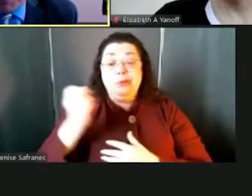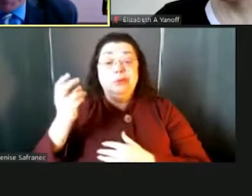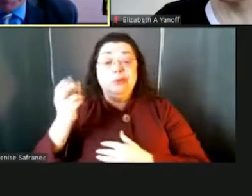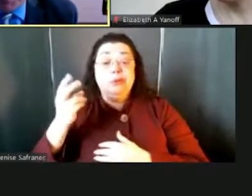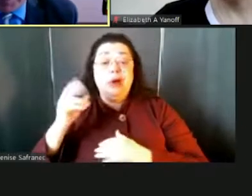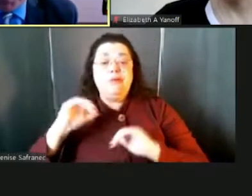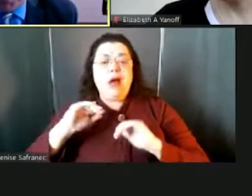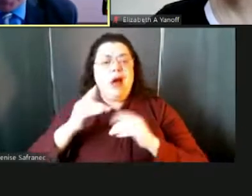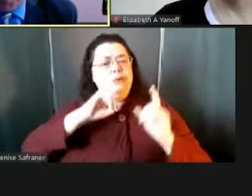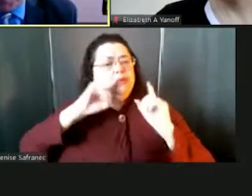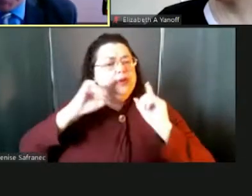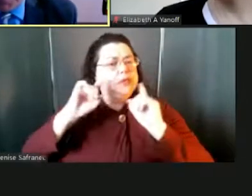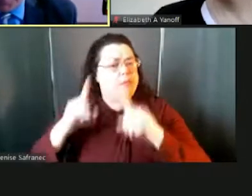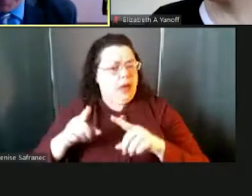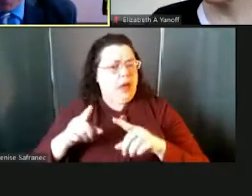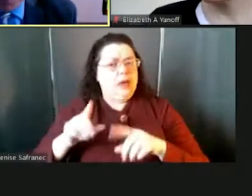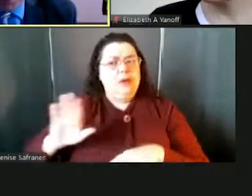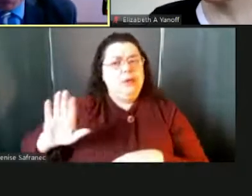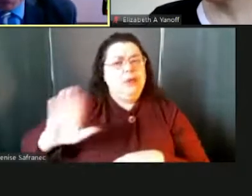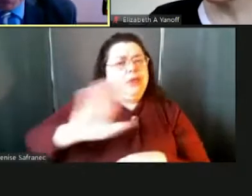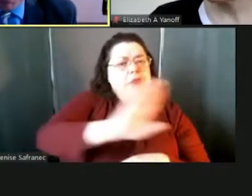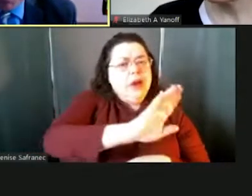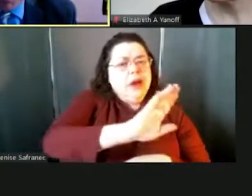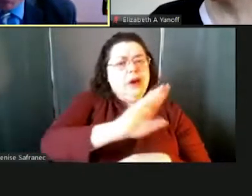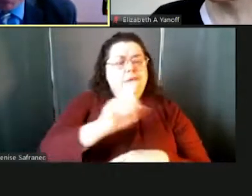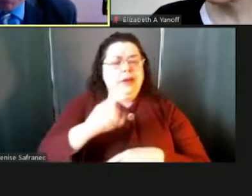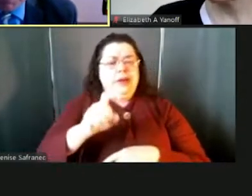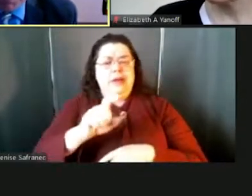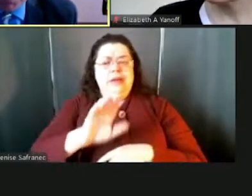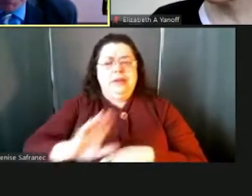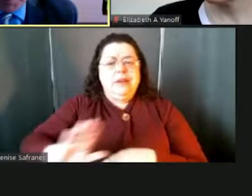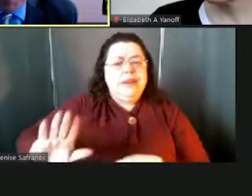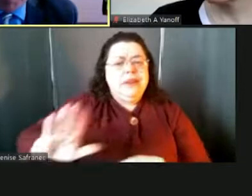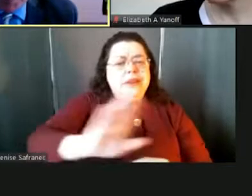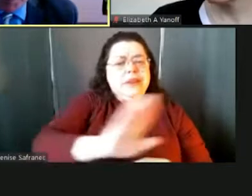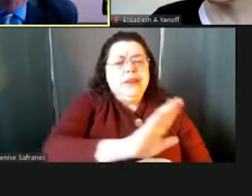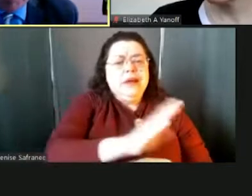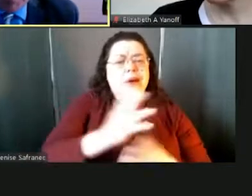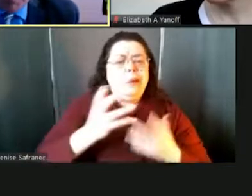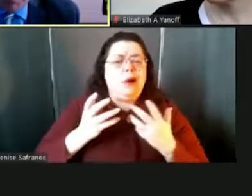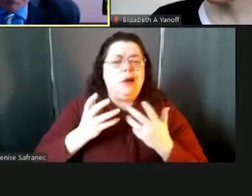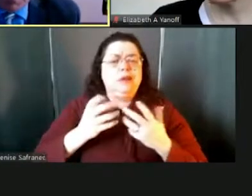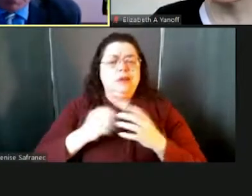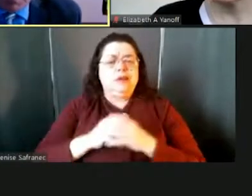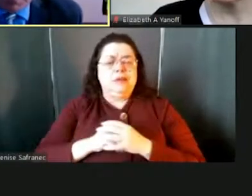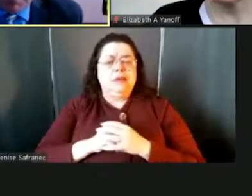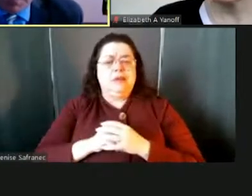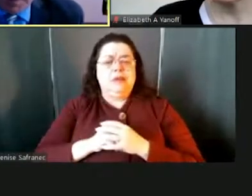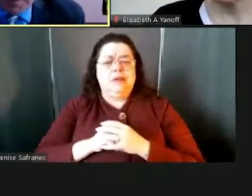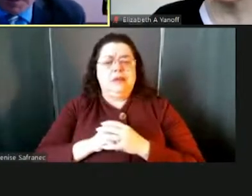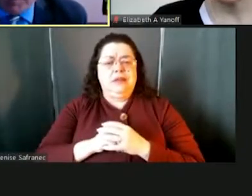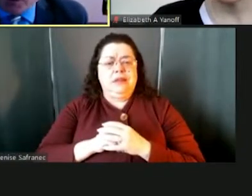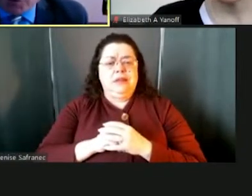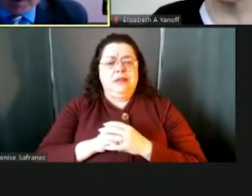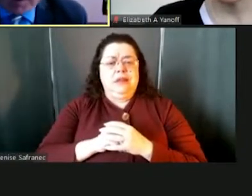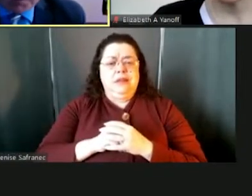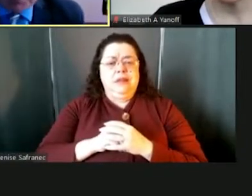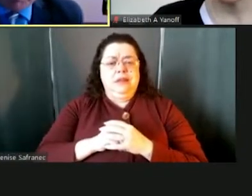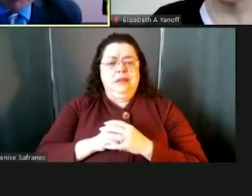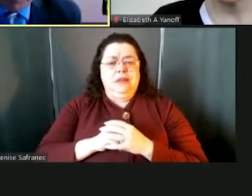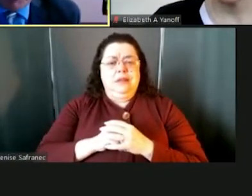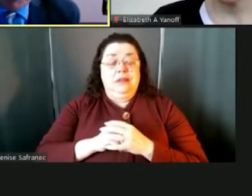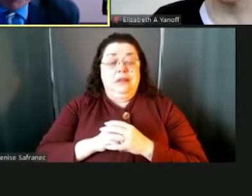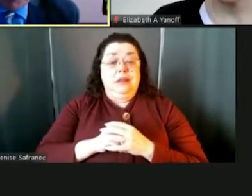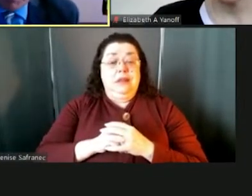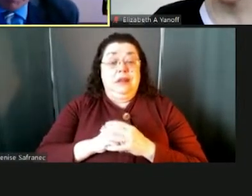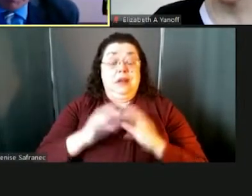as possible to changing needs and changing circumstances and whether those changes be needs that are brought to our attention